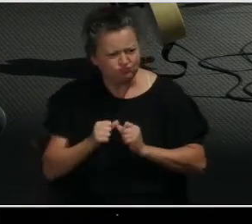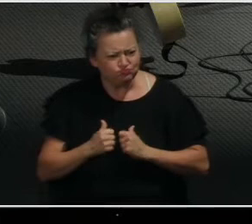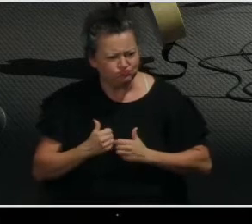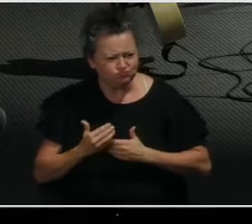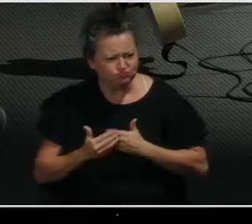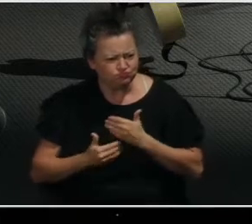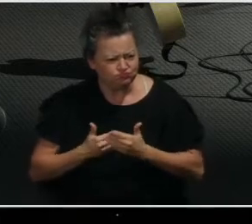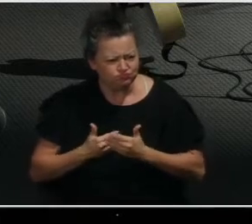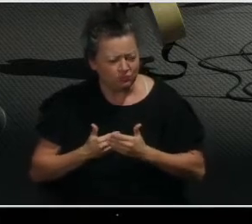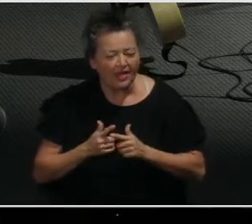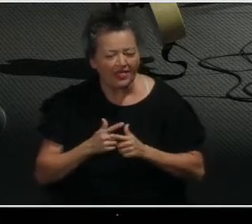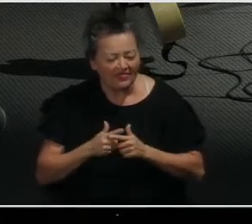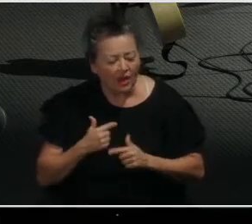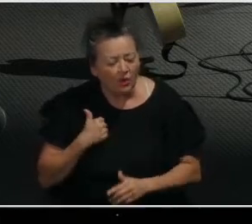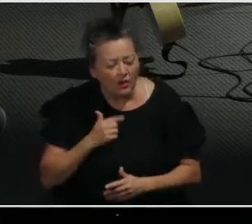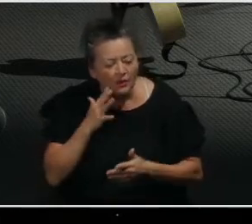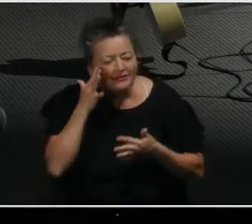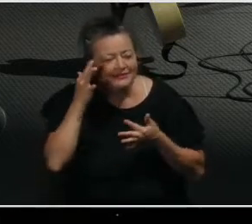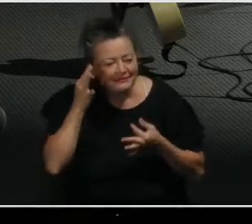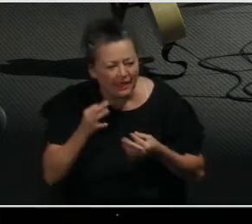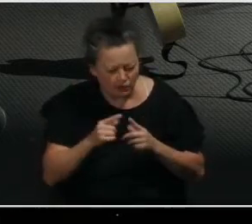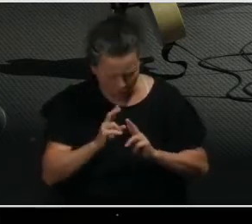choose to honor God with our bodies.